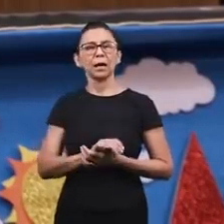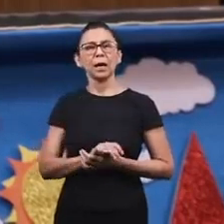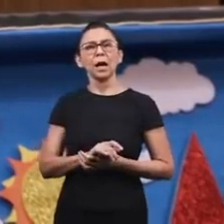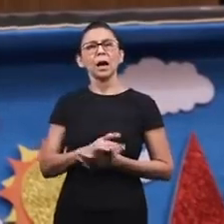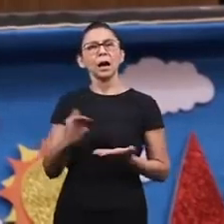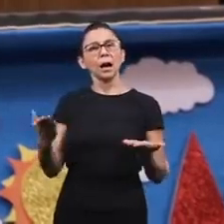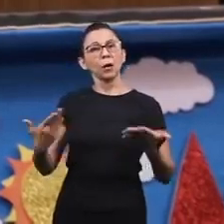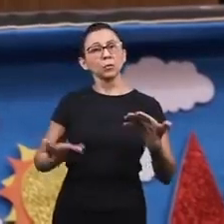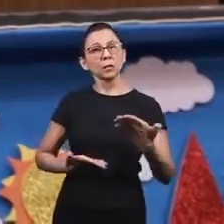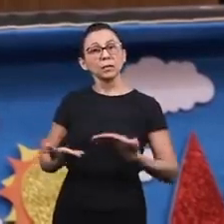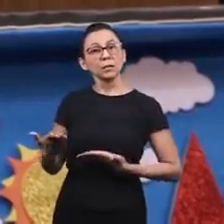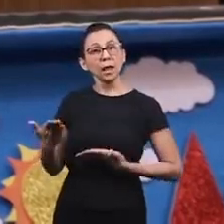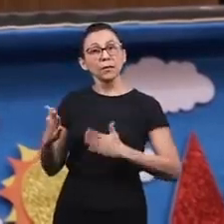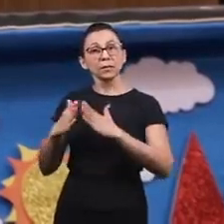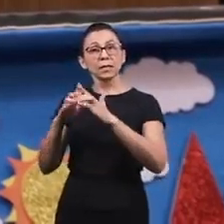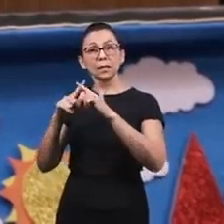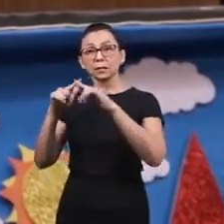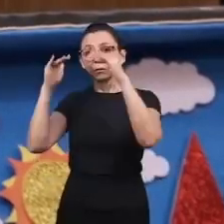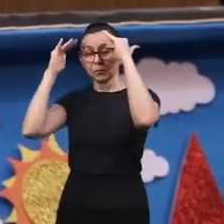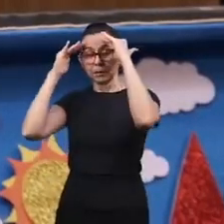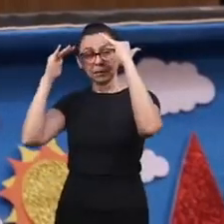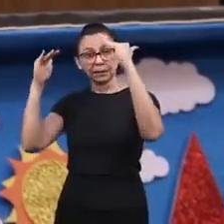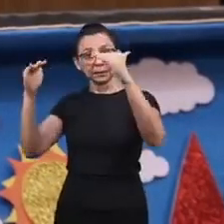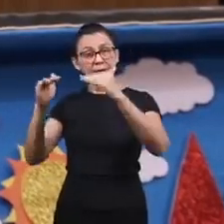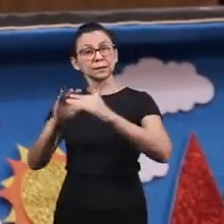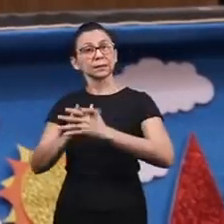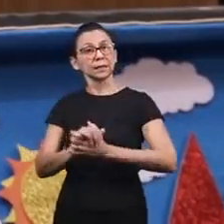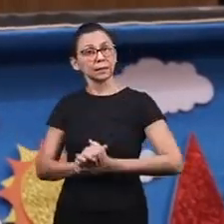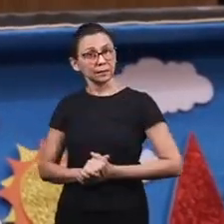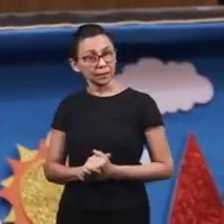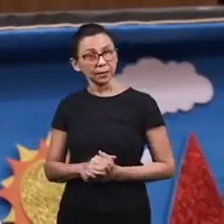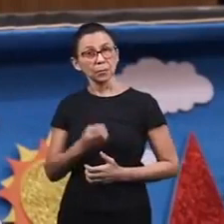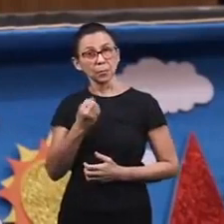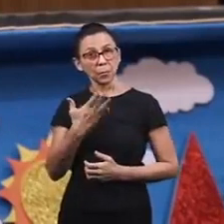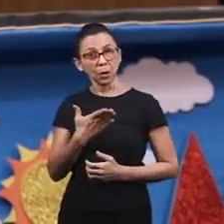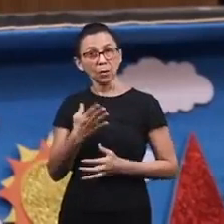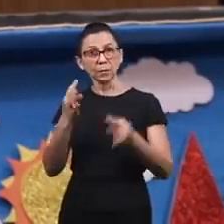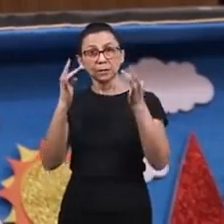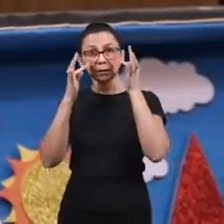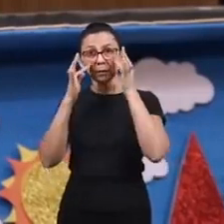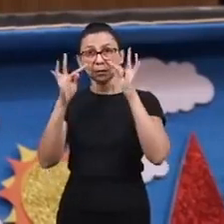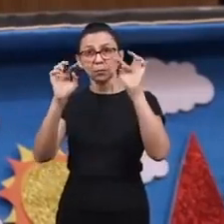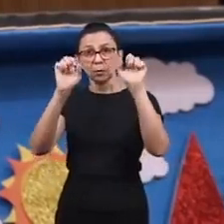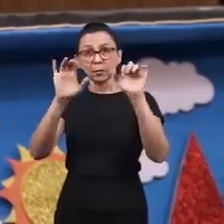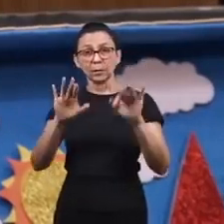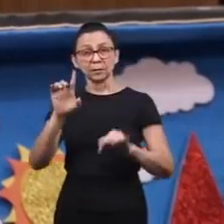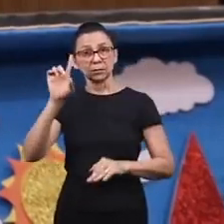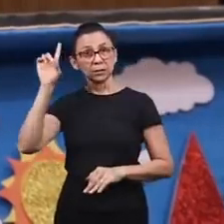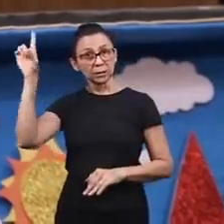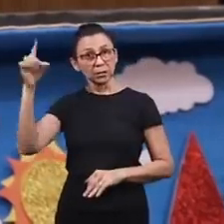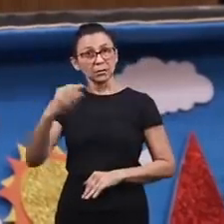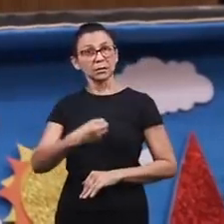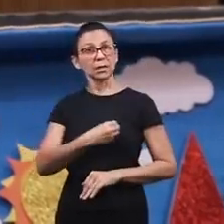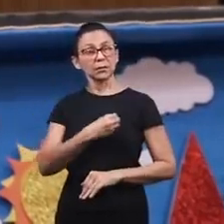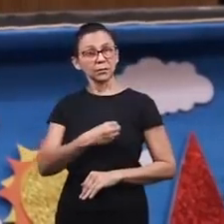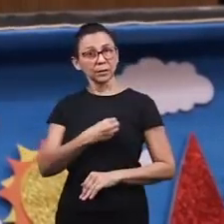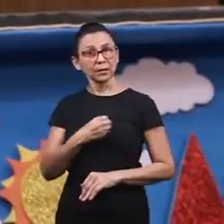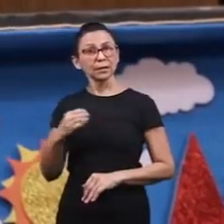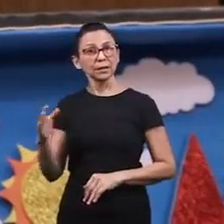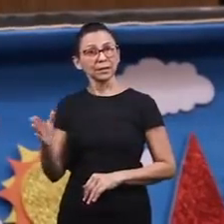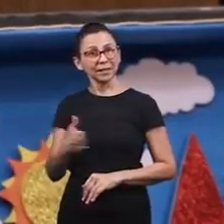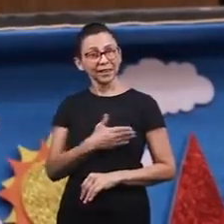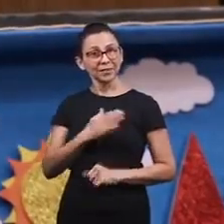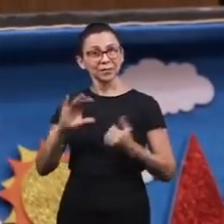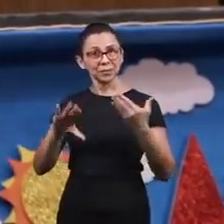because doing this they will grow testifying of the blessings of God in their lives. And now, let's sing the last song,